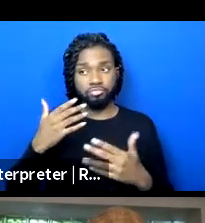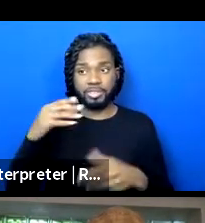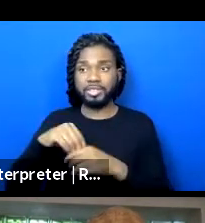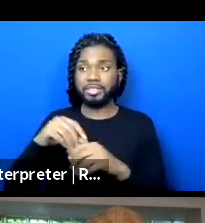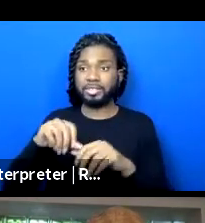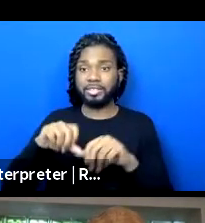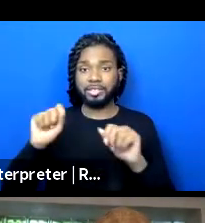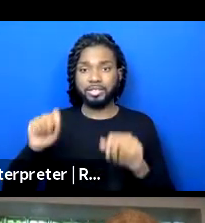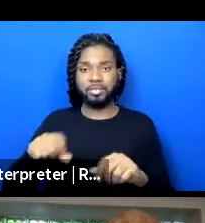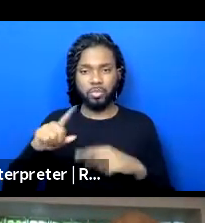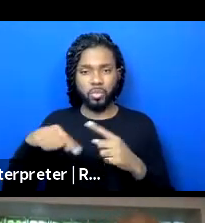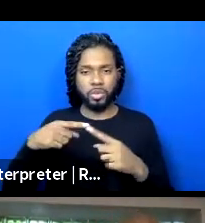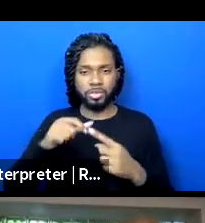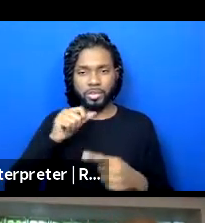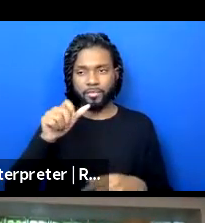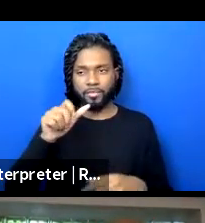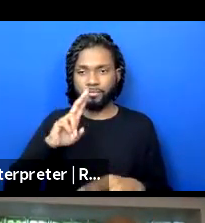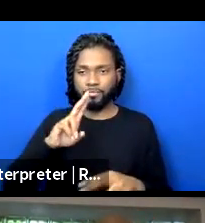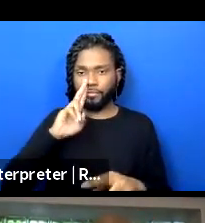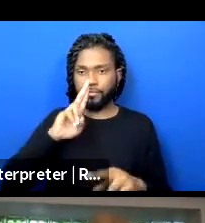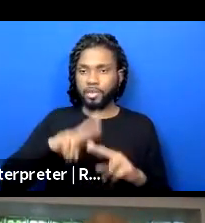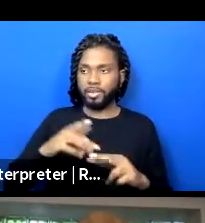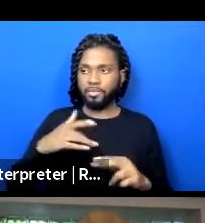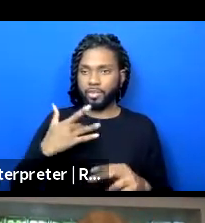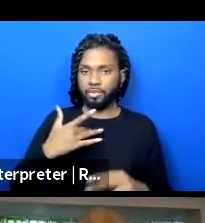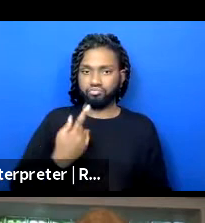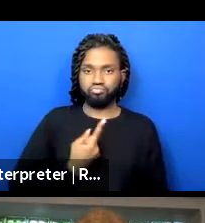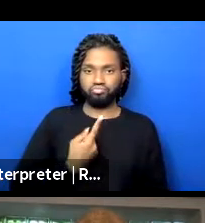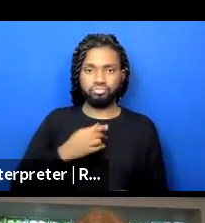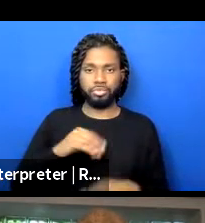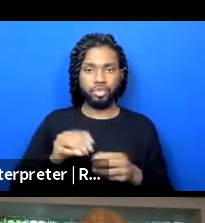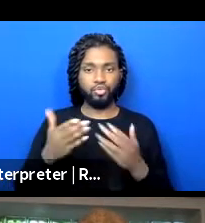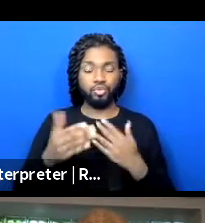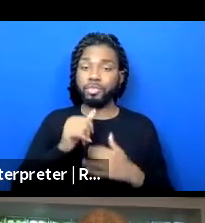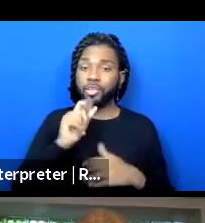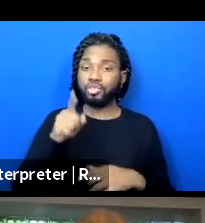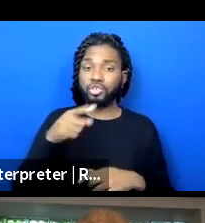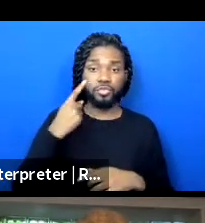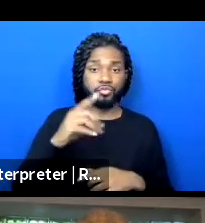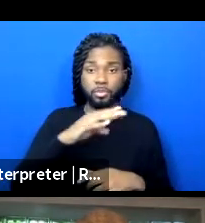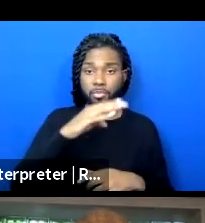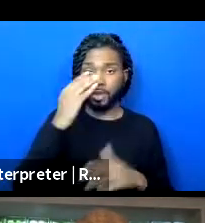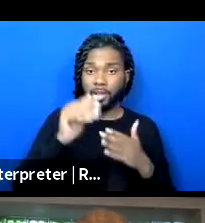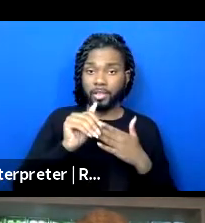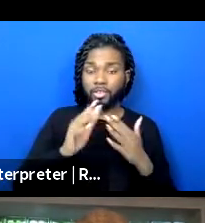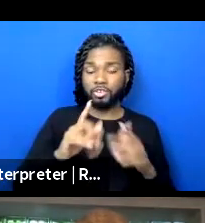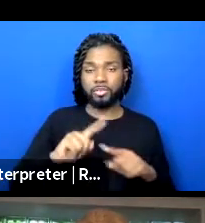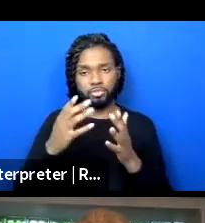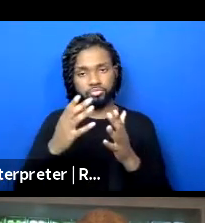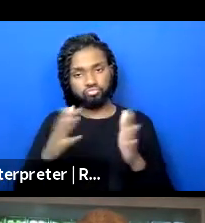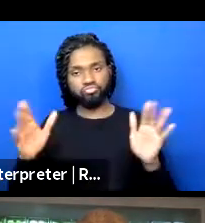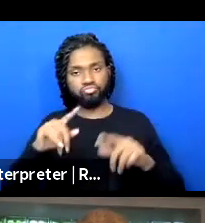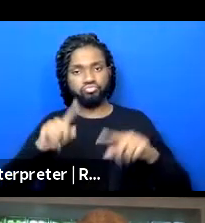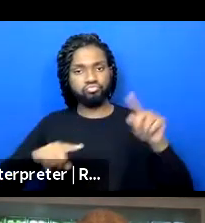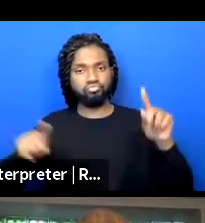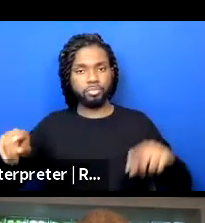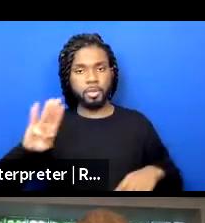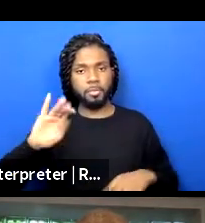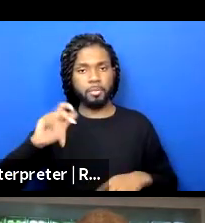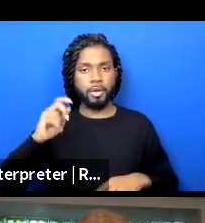one in the room. And so that's not only for black leaders, but BIPOC leaders across the board. So, um,